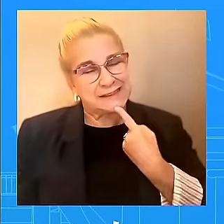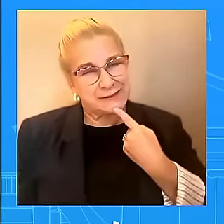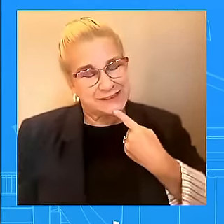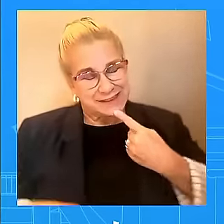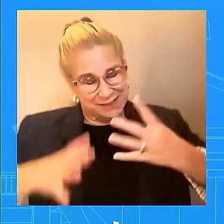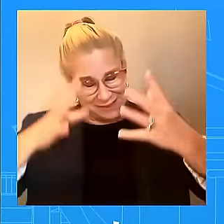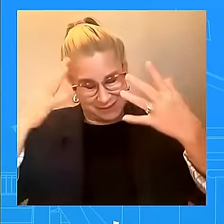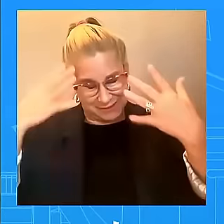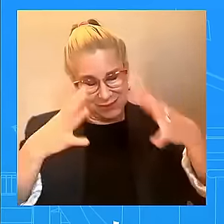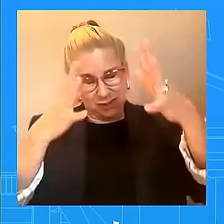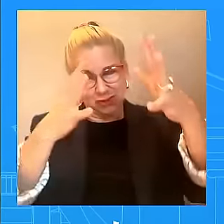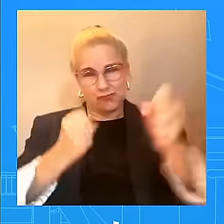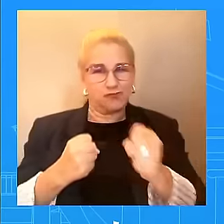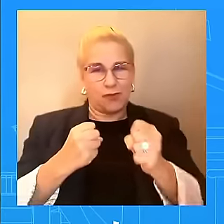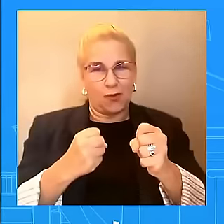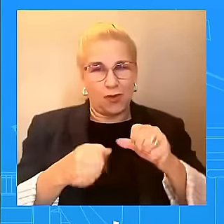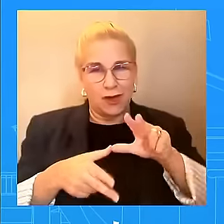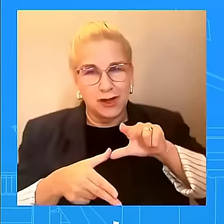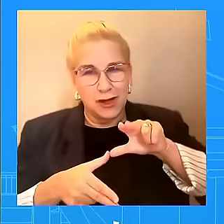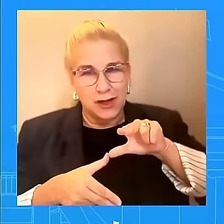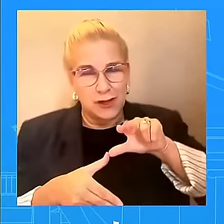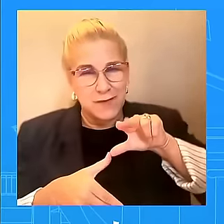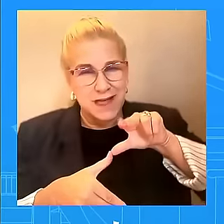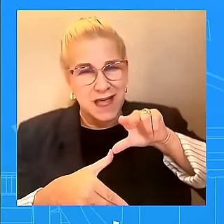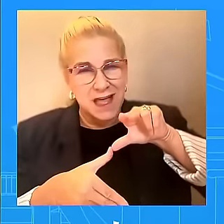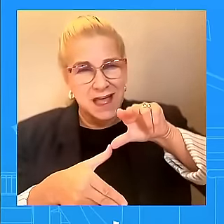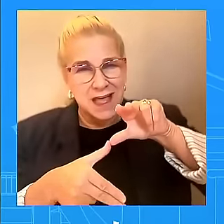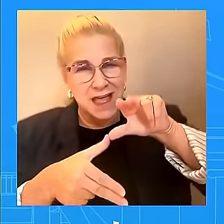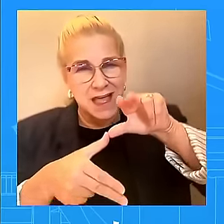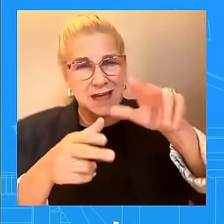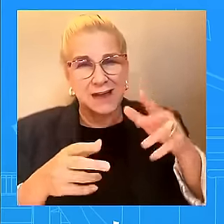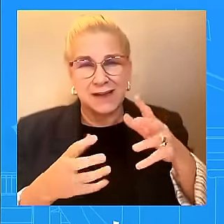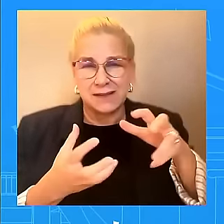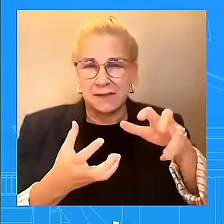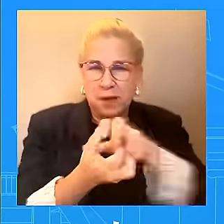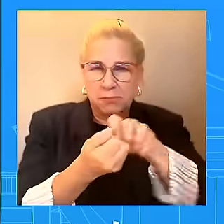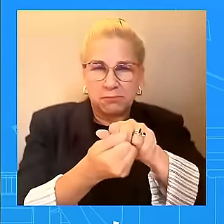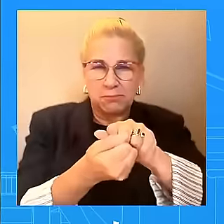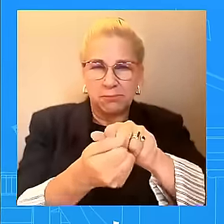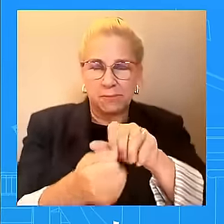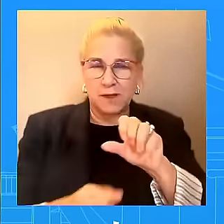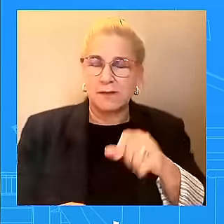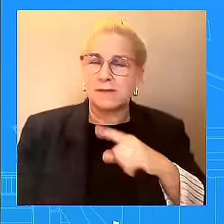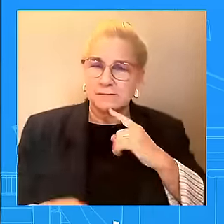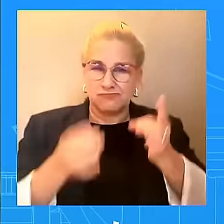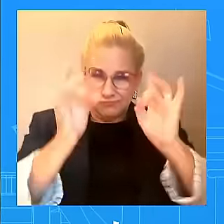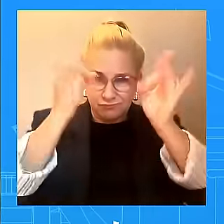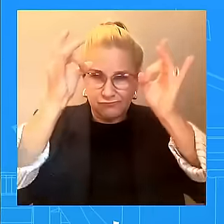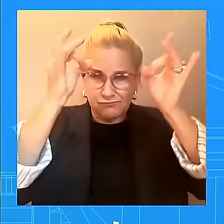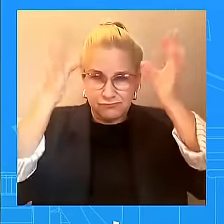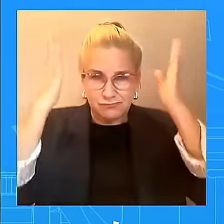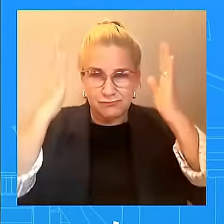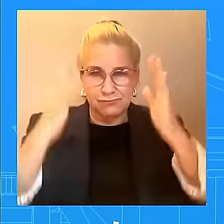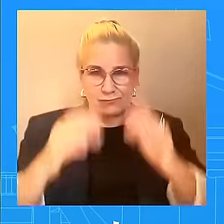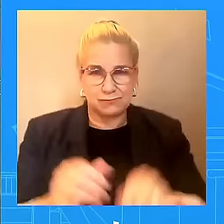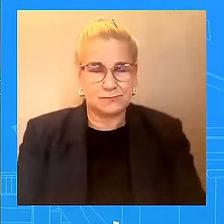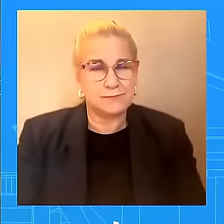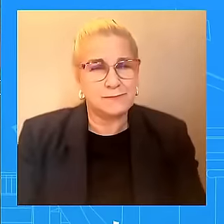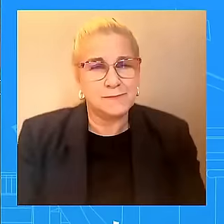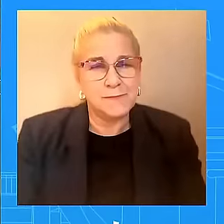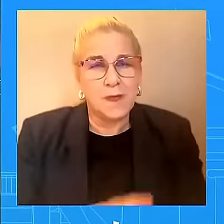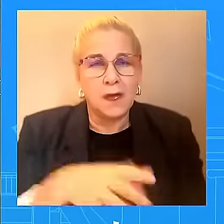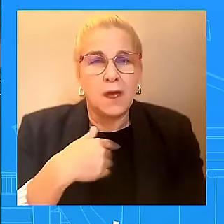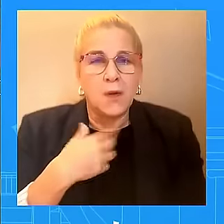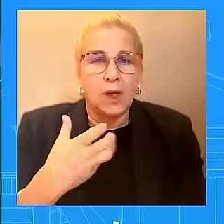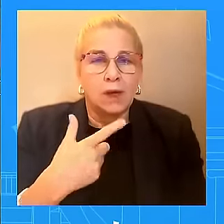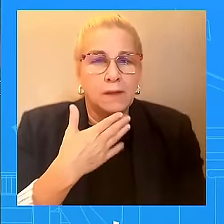coming our way. So we're going to do our job, do our work here. Go ahead. Thanks, Corrine. We're learning that DeSantis